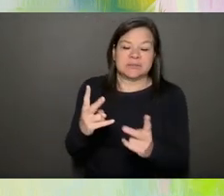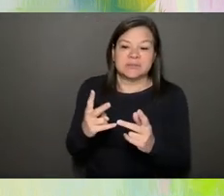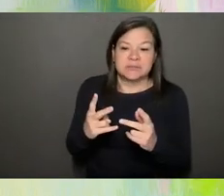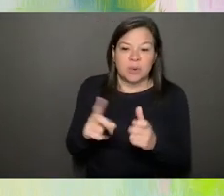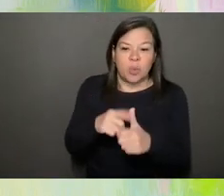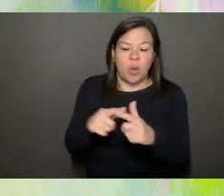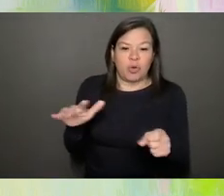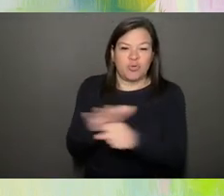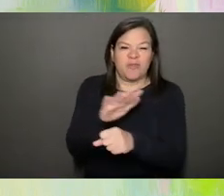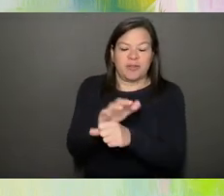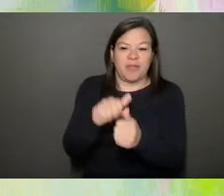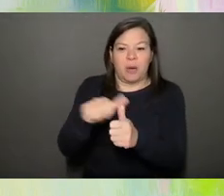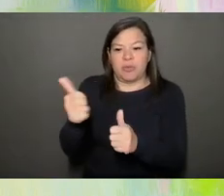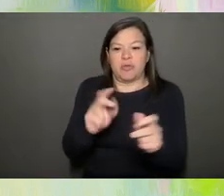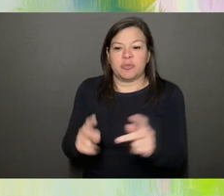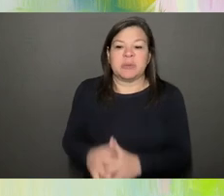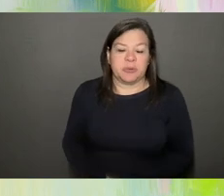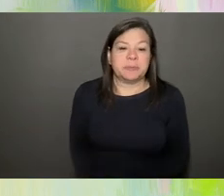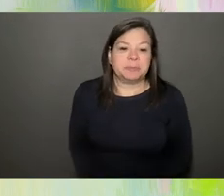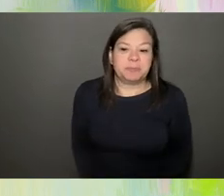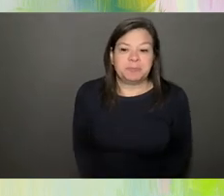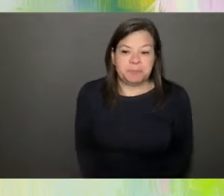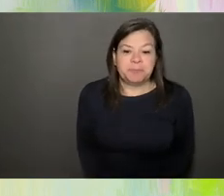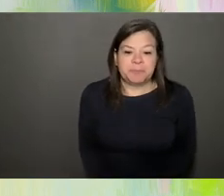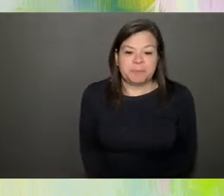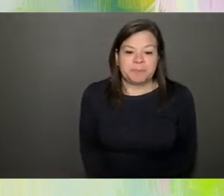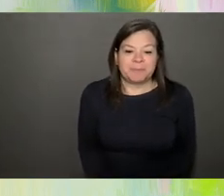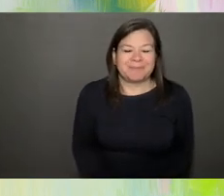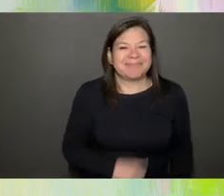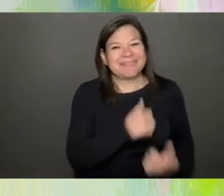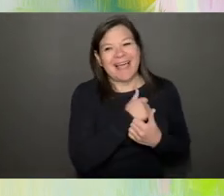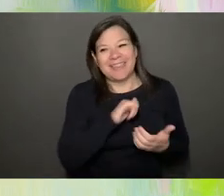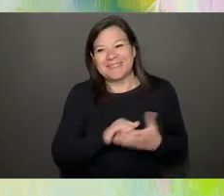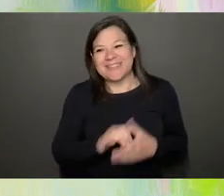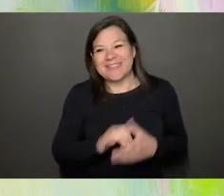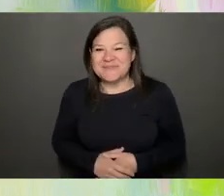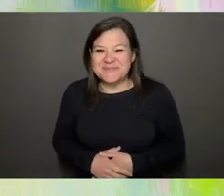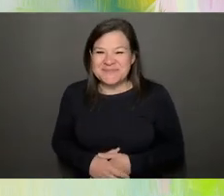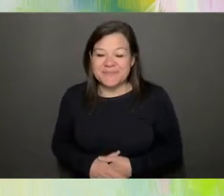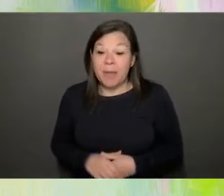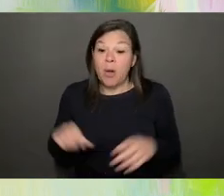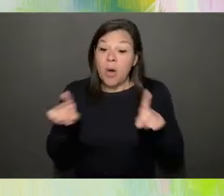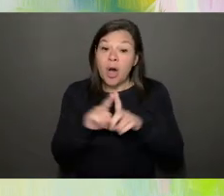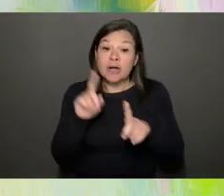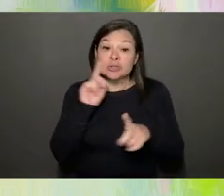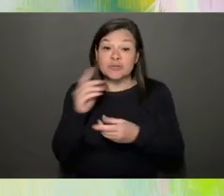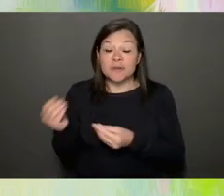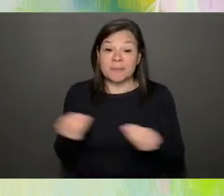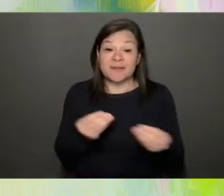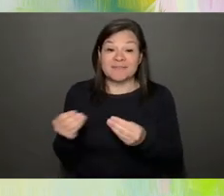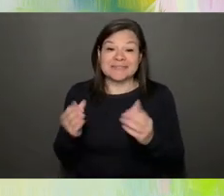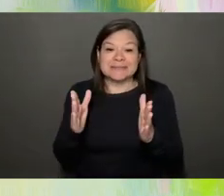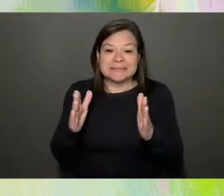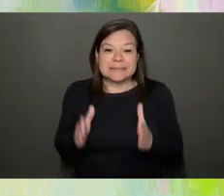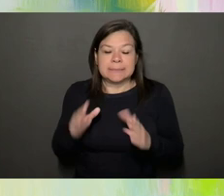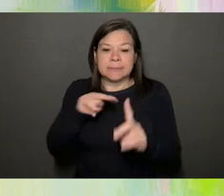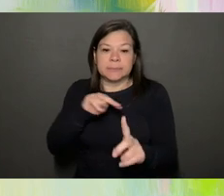somebody else. I love that. I also think that from a facilitative perspective,